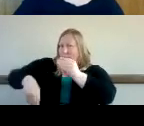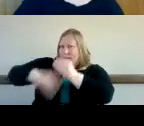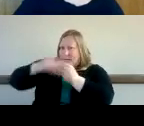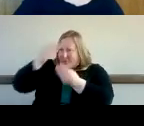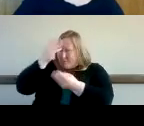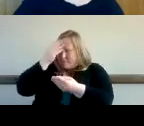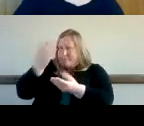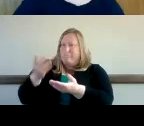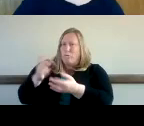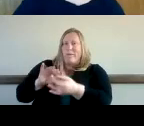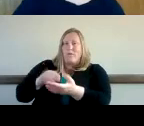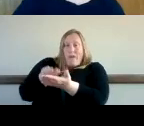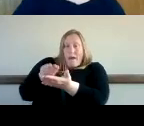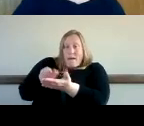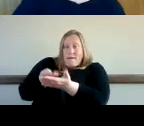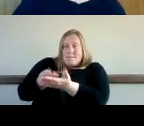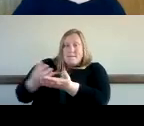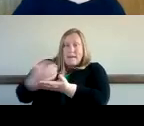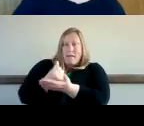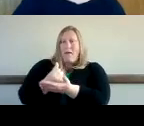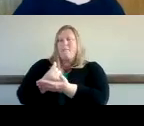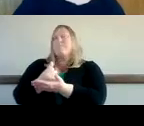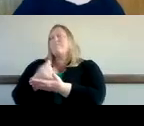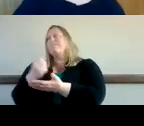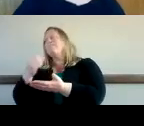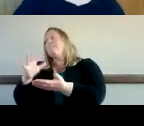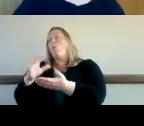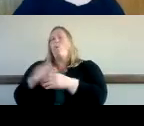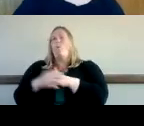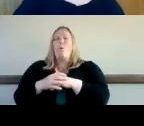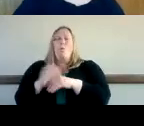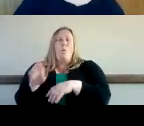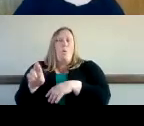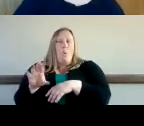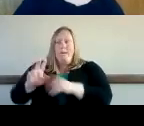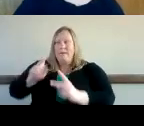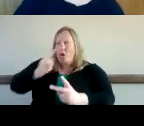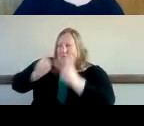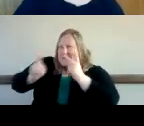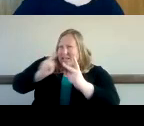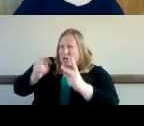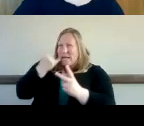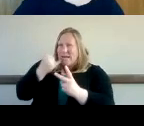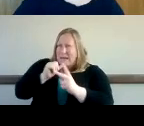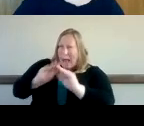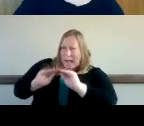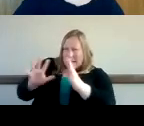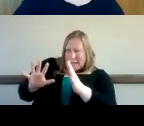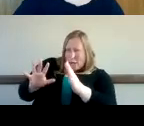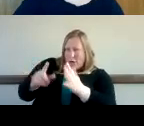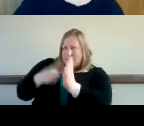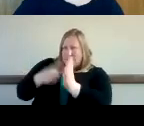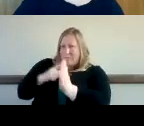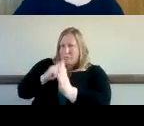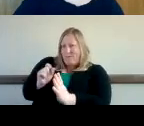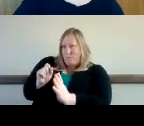part of it or on the aspect of their vision or hearing and oftentimes it's that functional